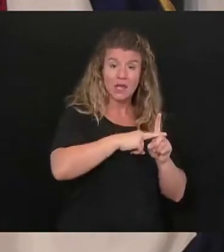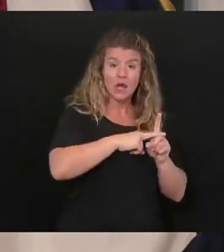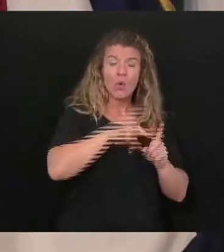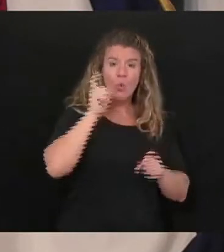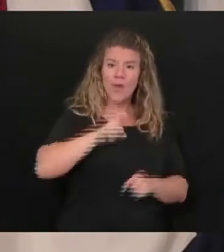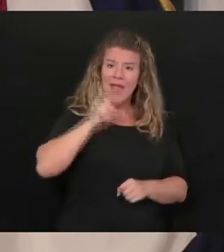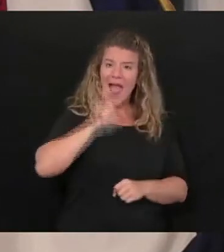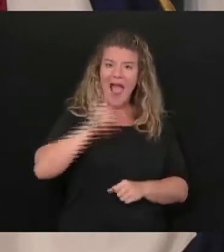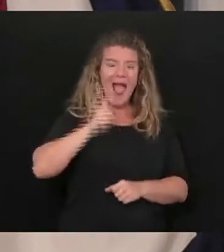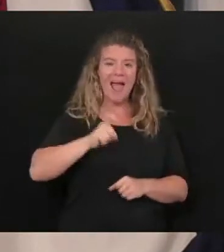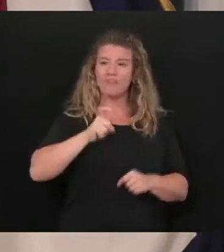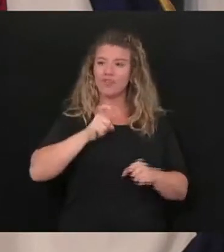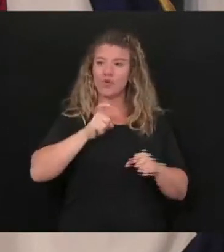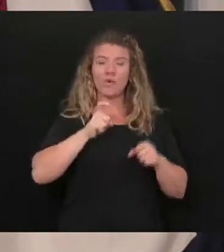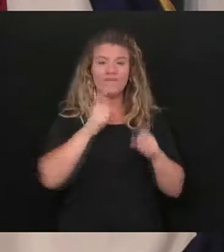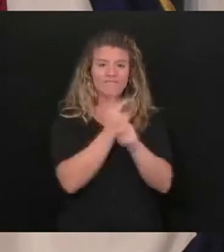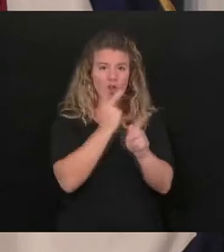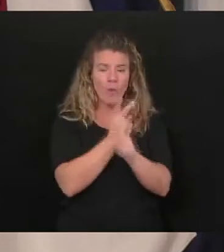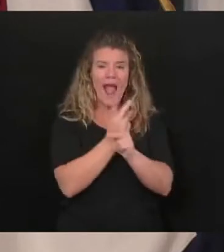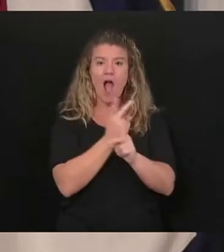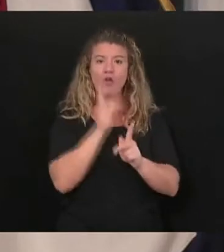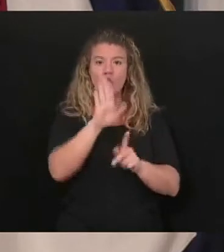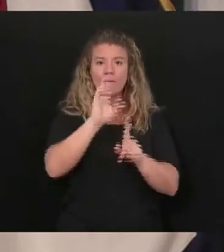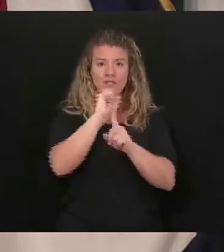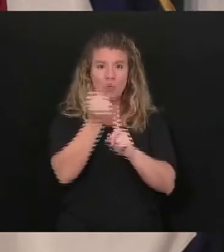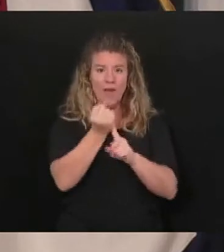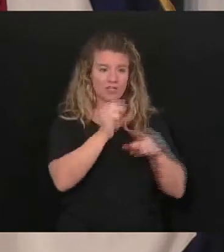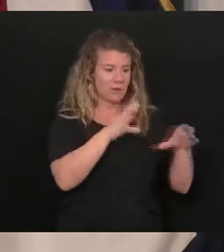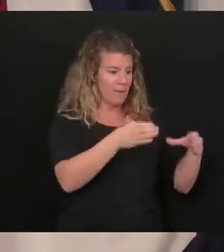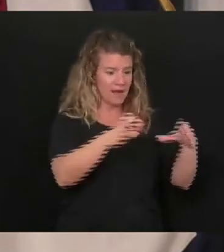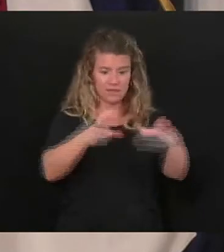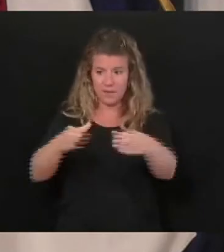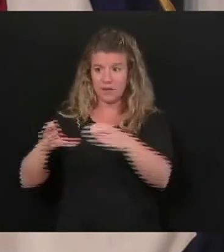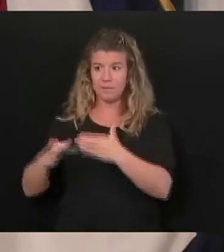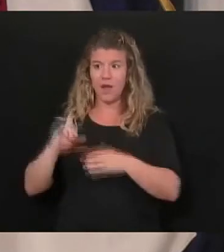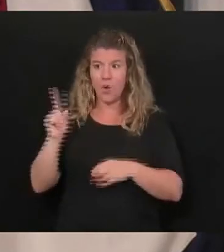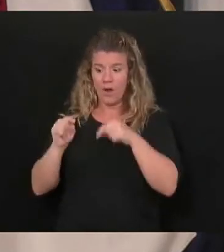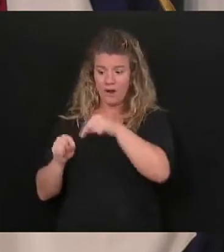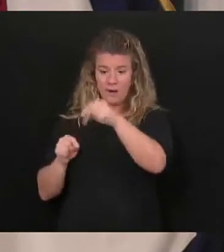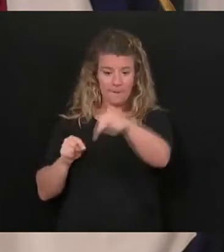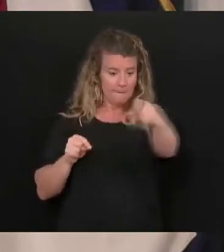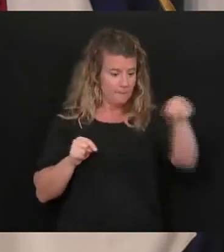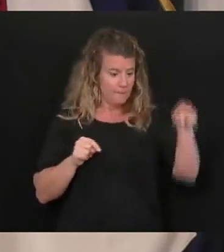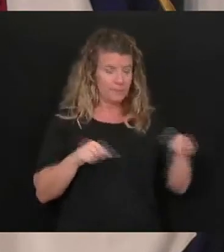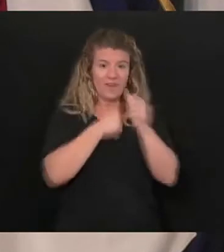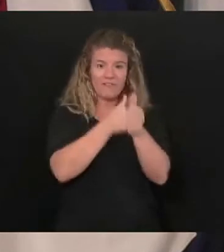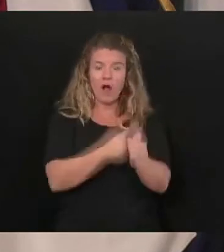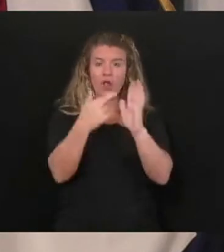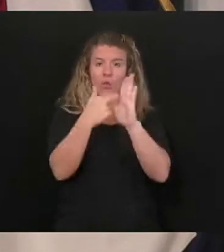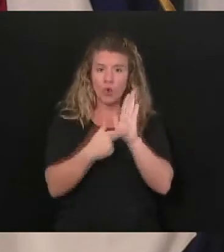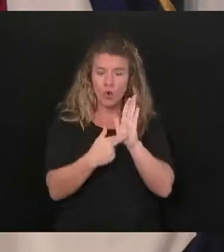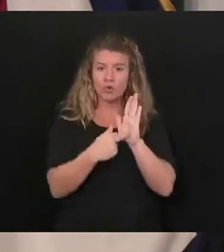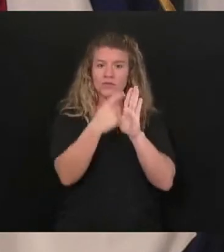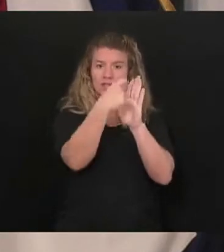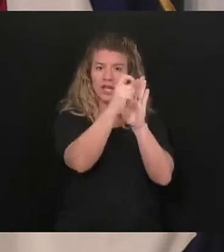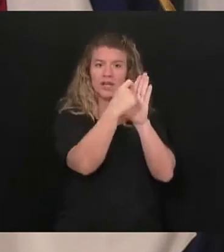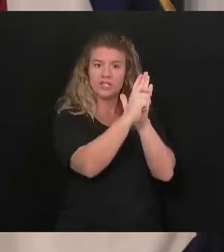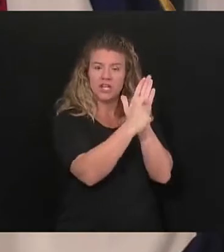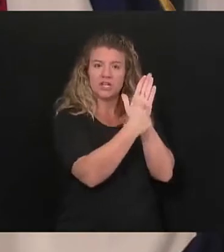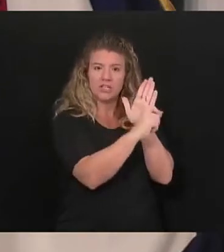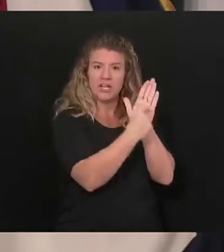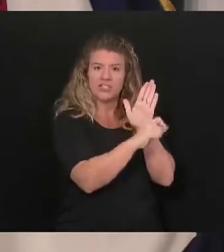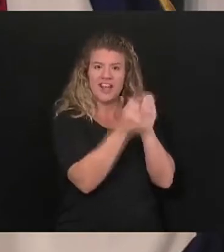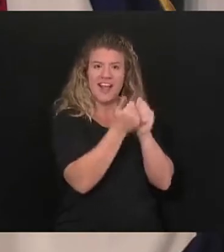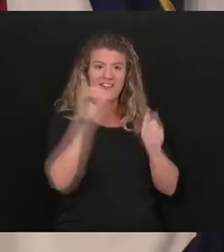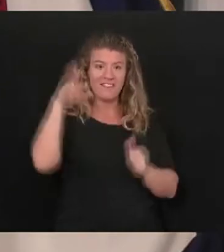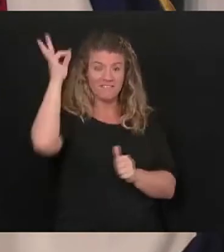fit it into buckets now to where it passes a litmus test and as far as the regs and all the